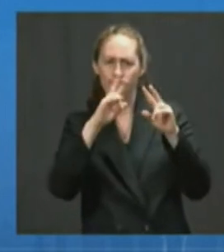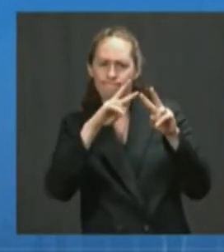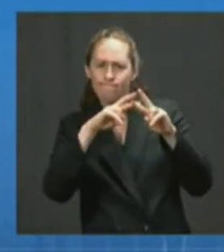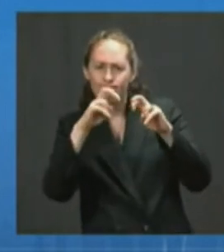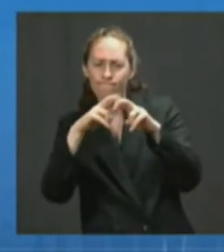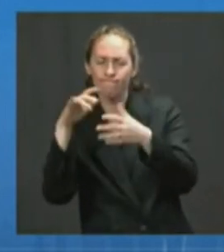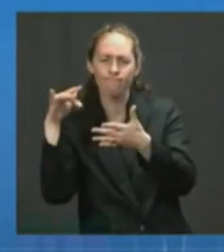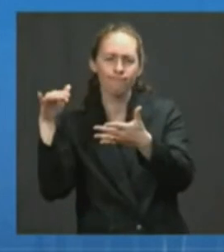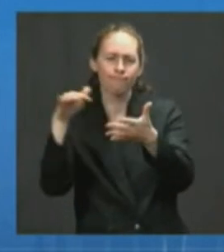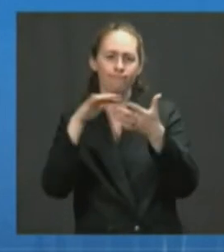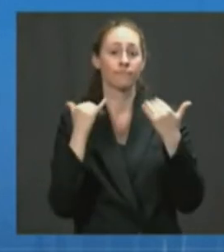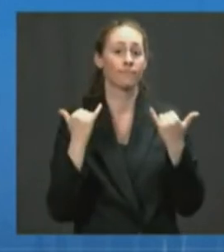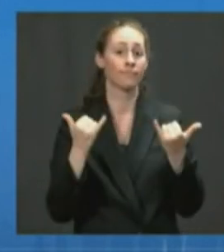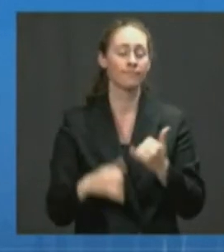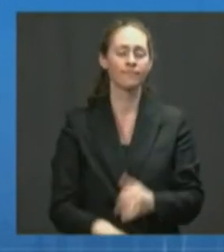now.